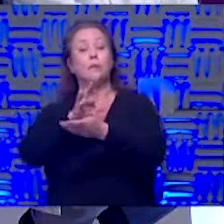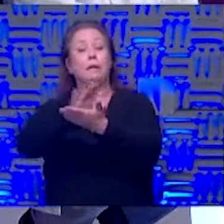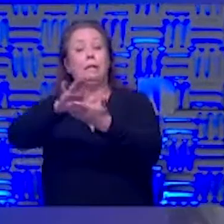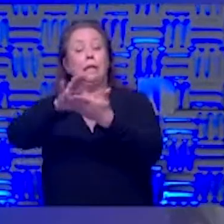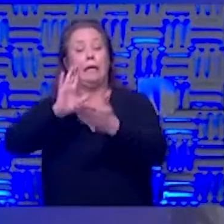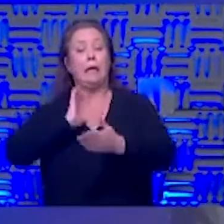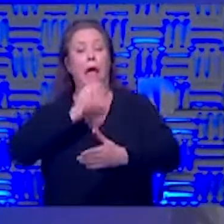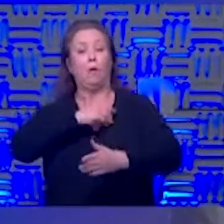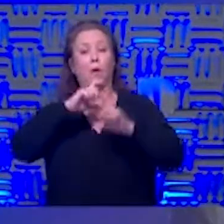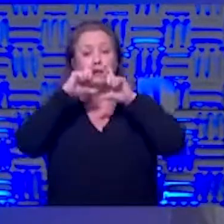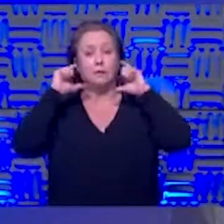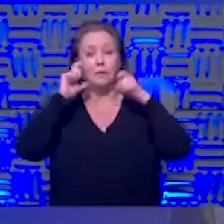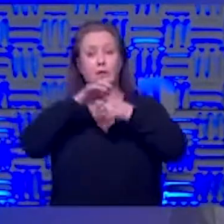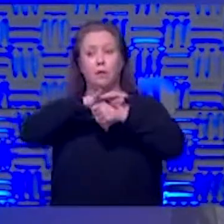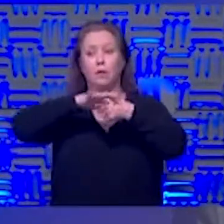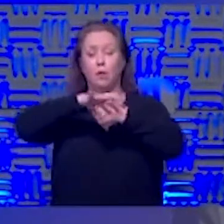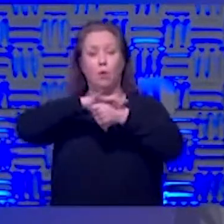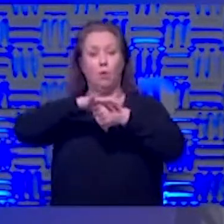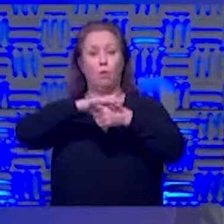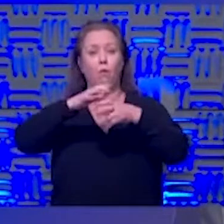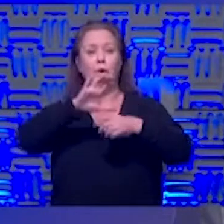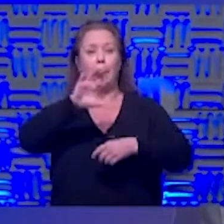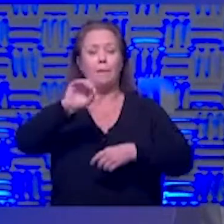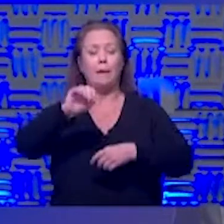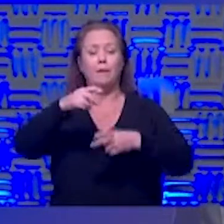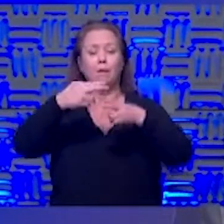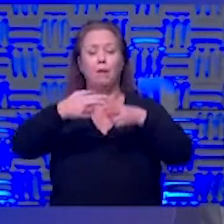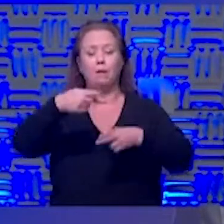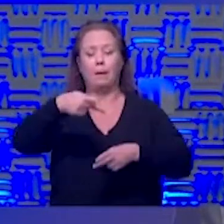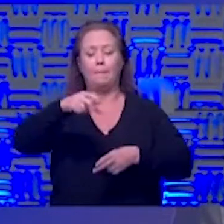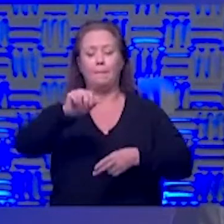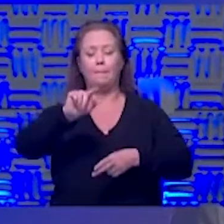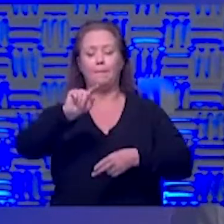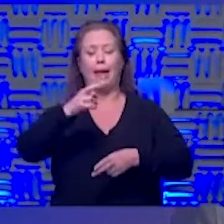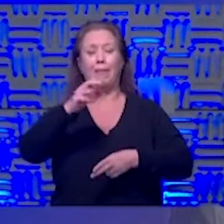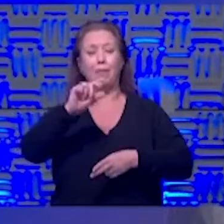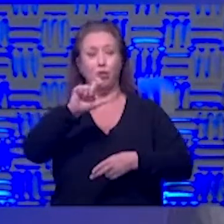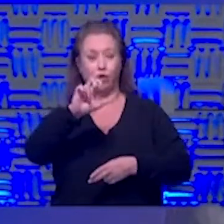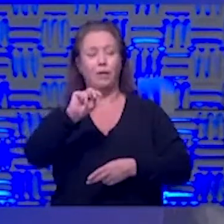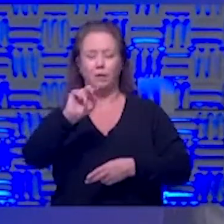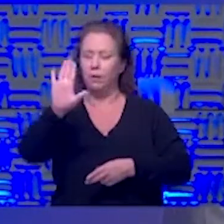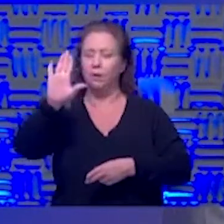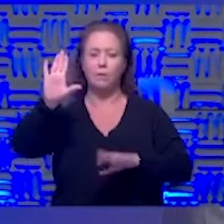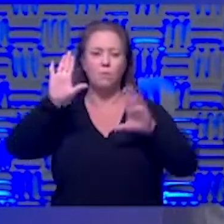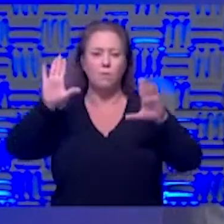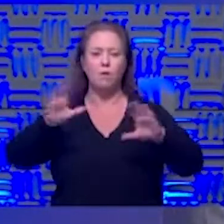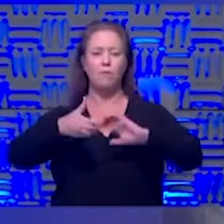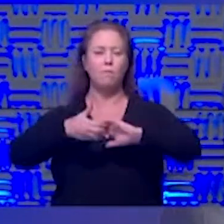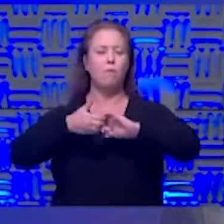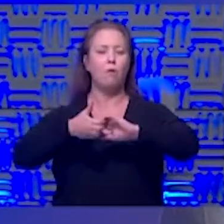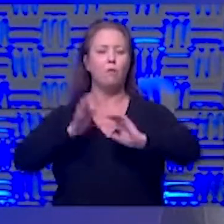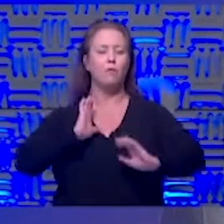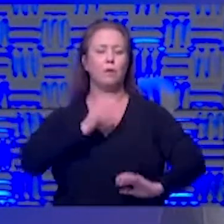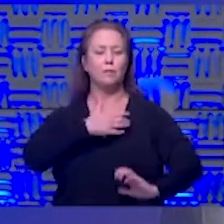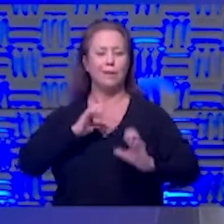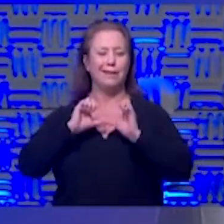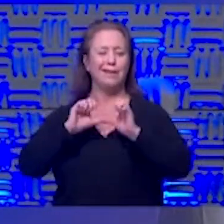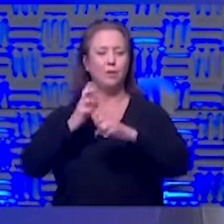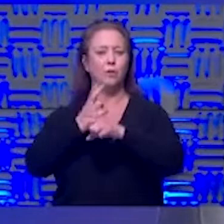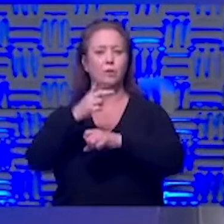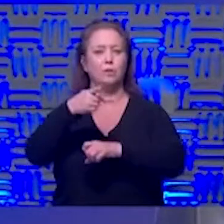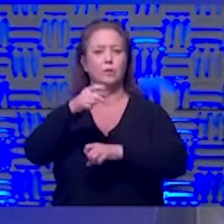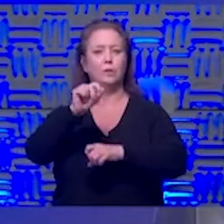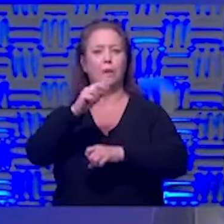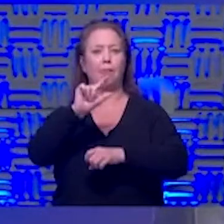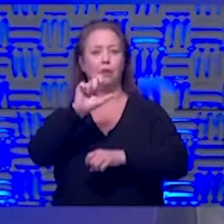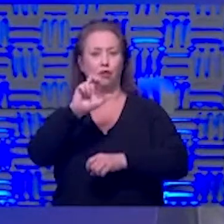system was by a local company called pathogen and we've talked about them and they have been very helpful to us and a very good partner to us we continue to use them i don't